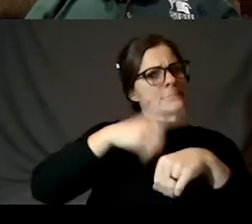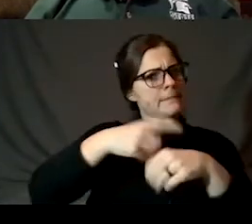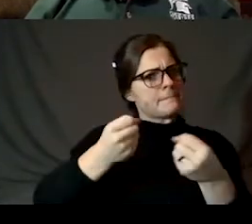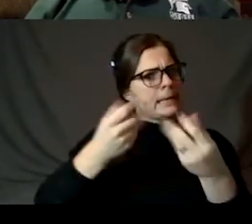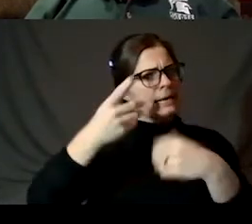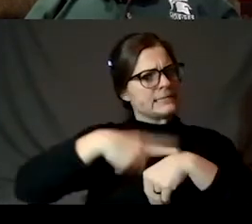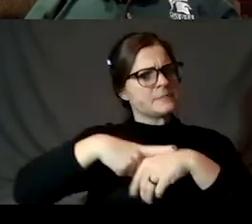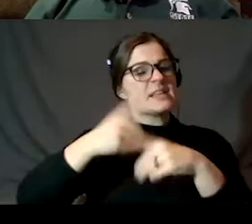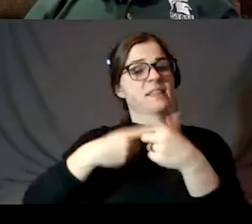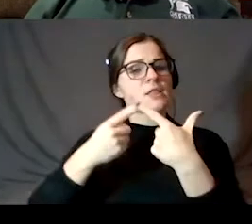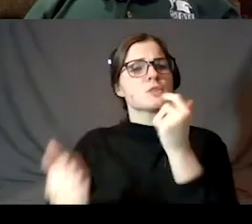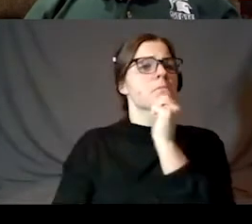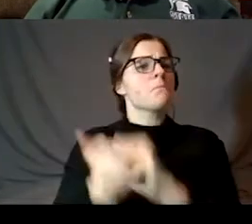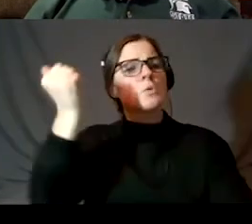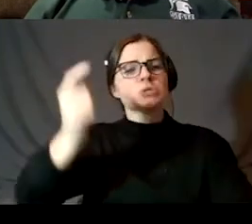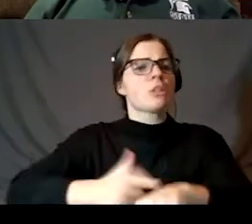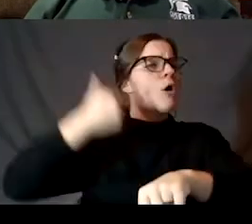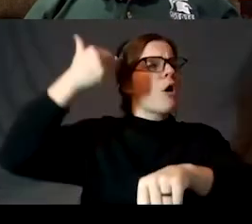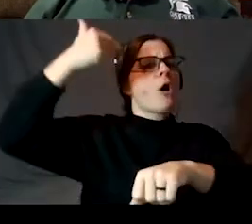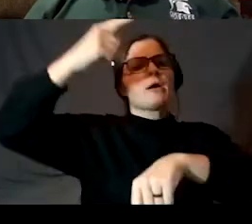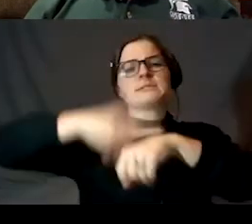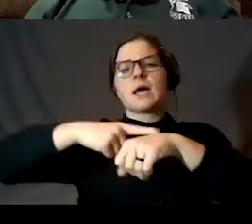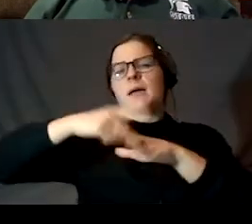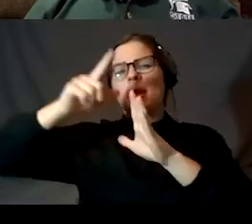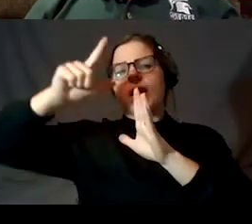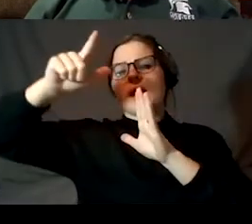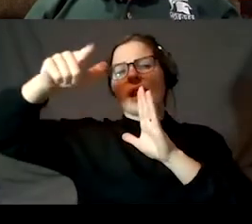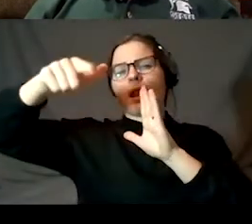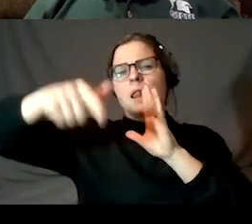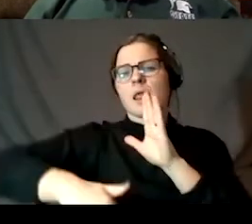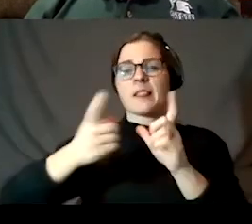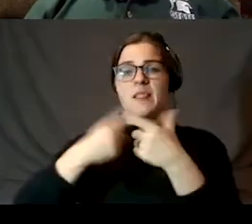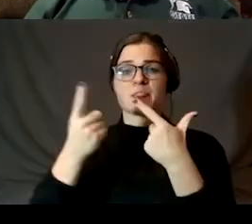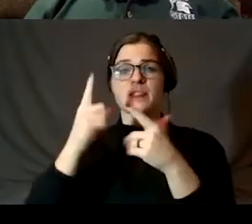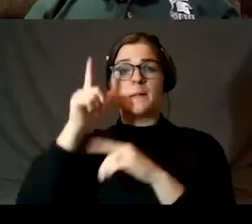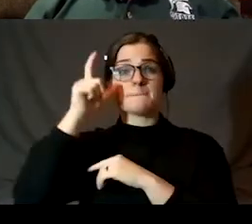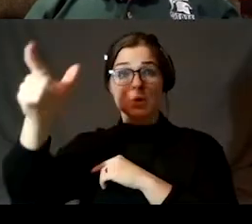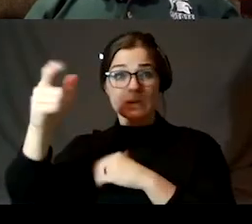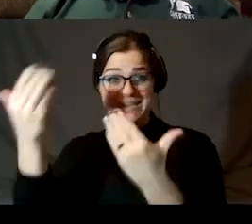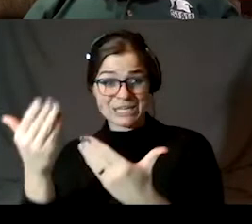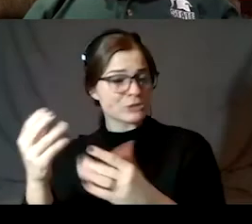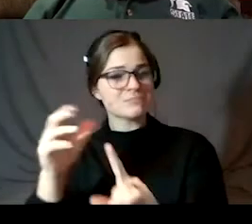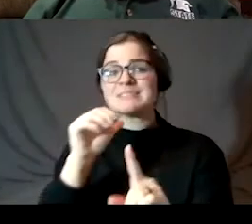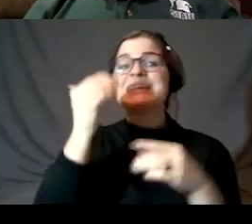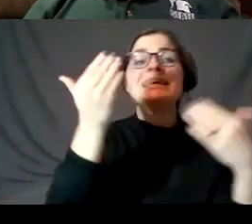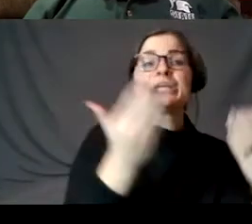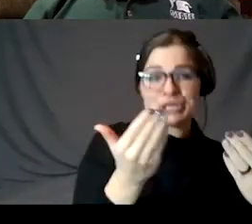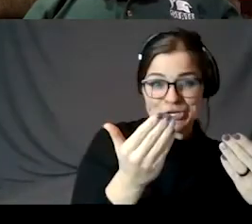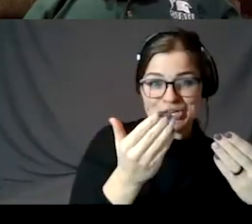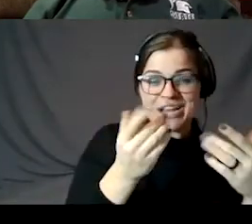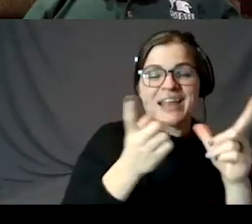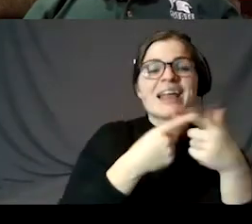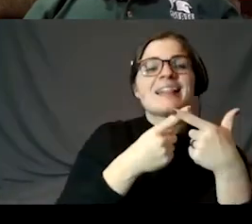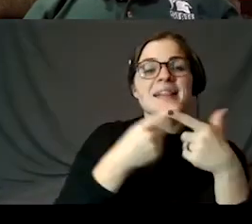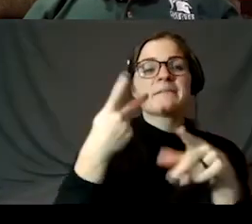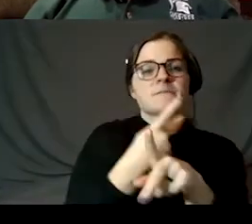longest lasting eclipse, so that when the moon not here, but here, and he figured out